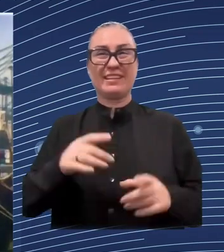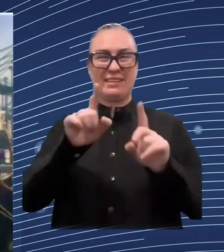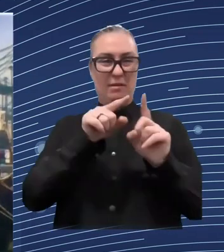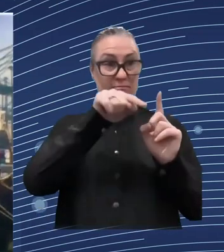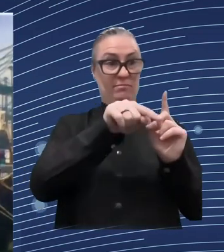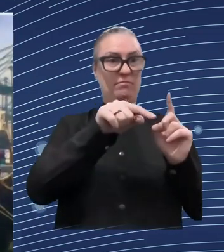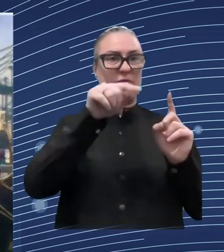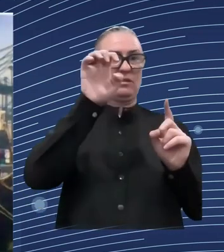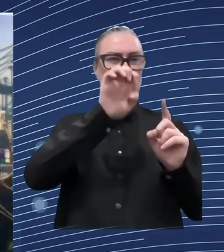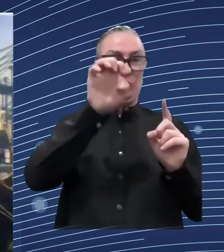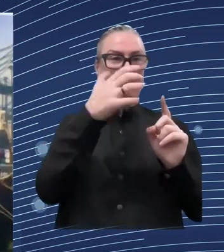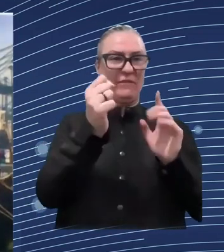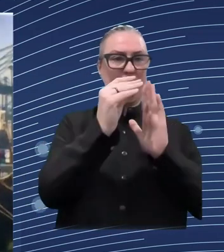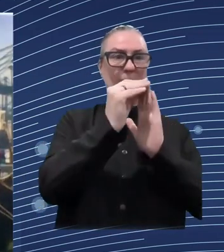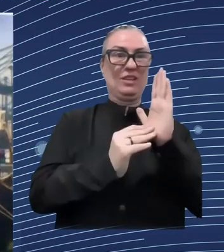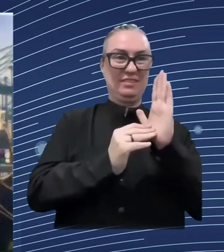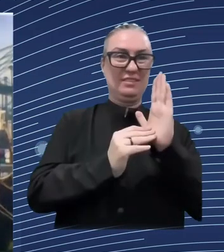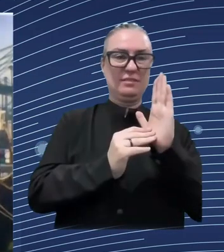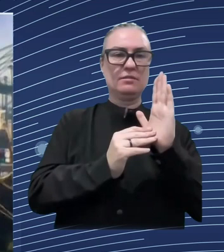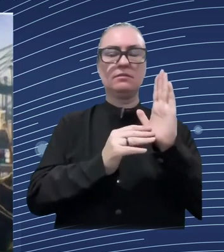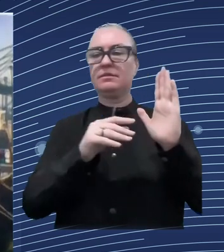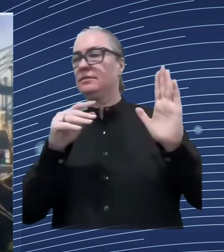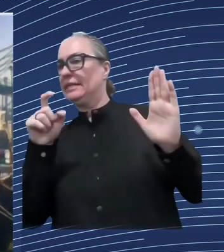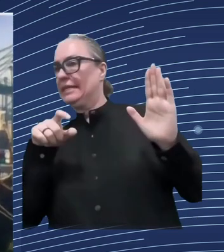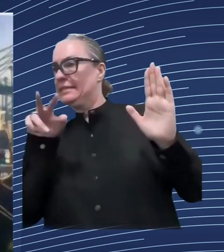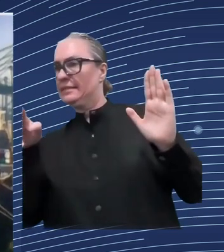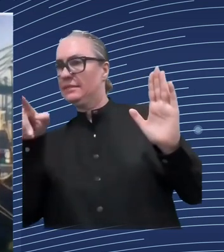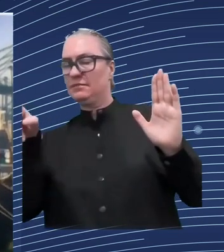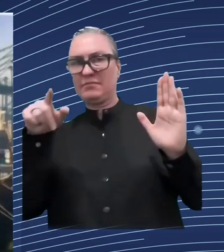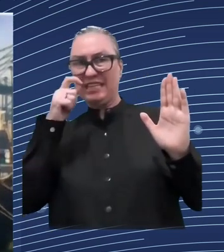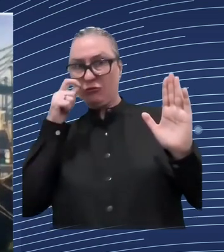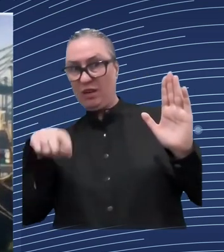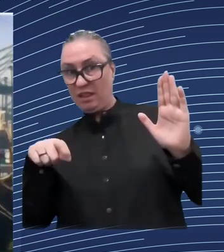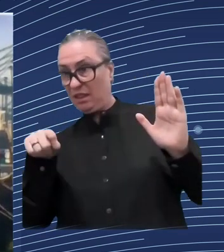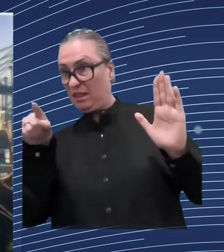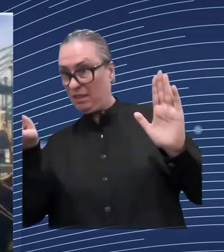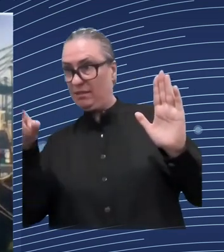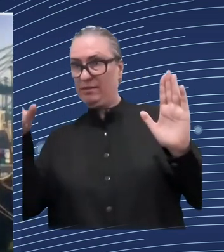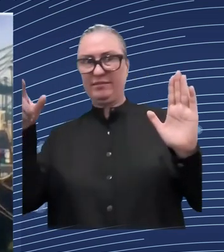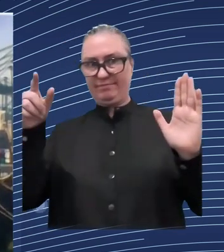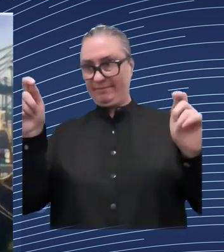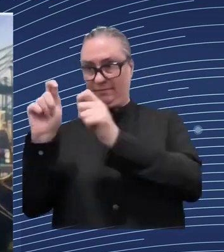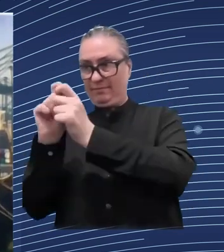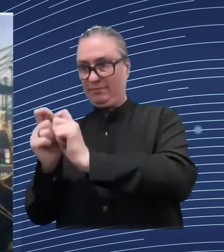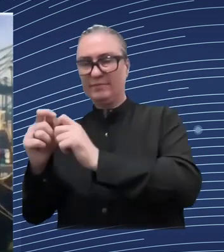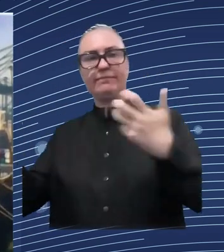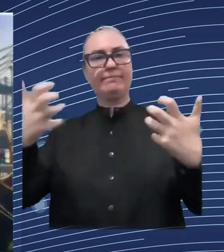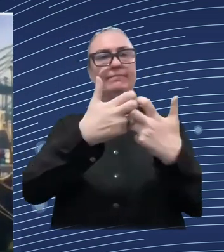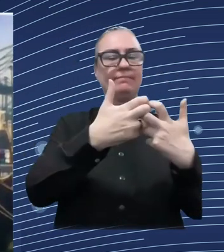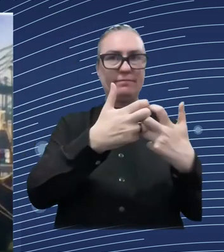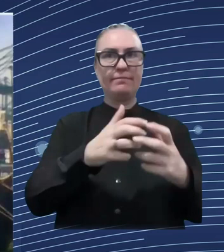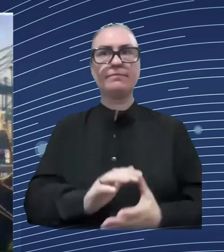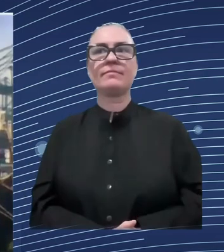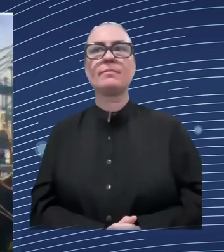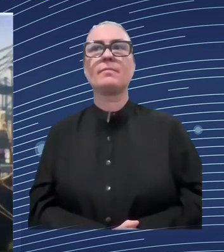response on the enlargement and i would share the view historical here of the news and on the reconstruction and